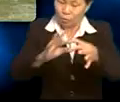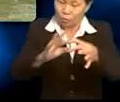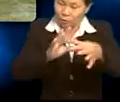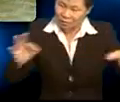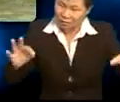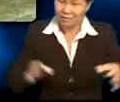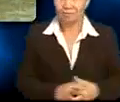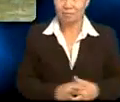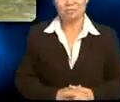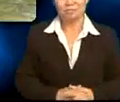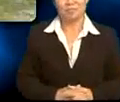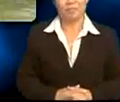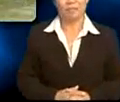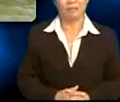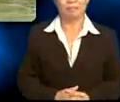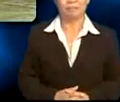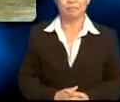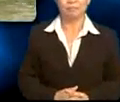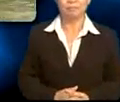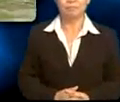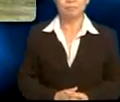Pay attention